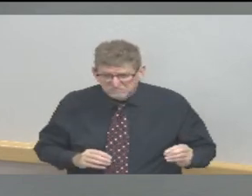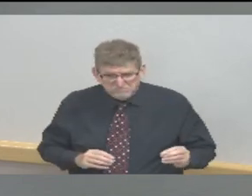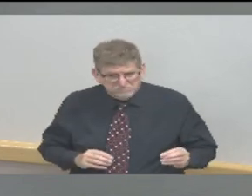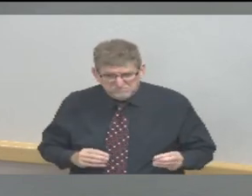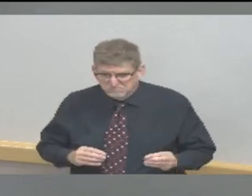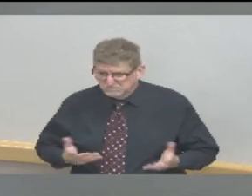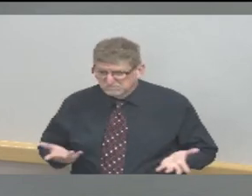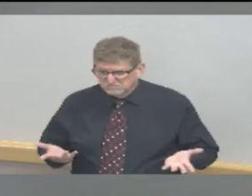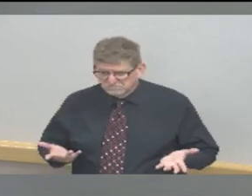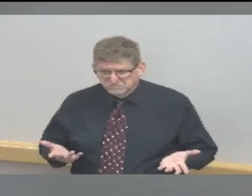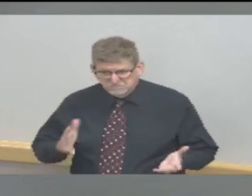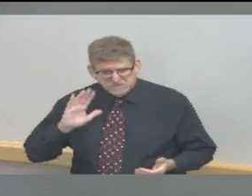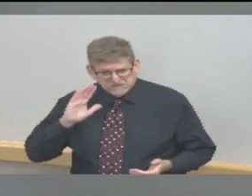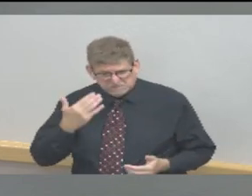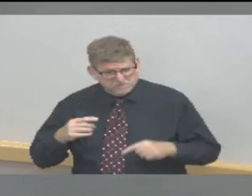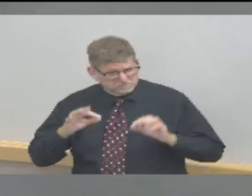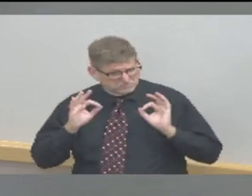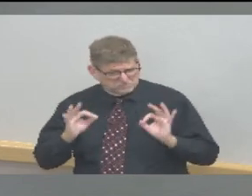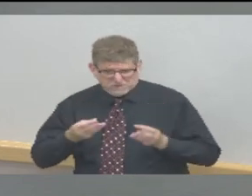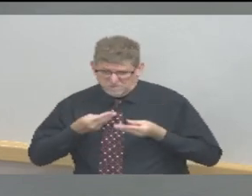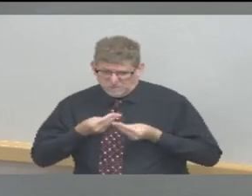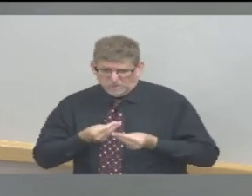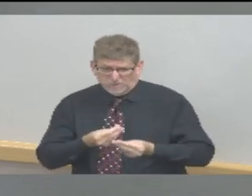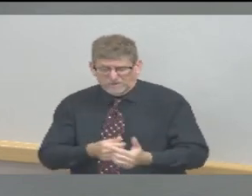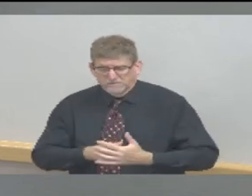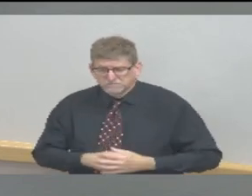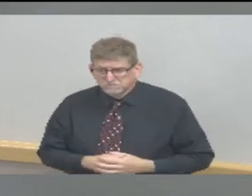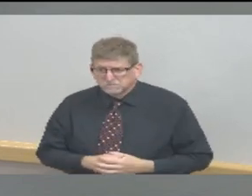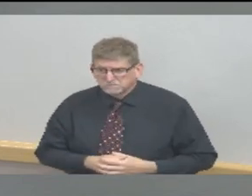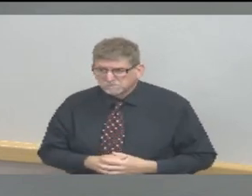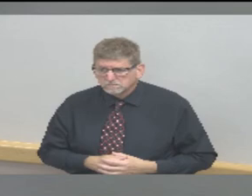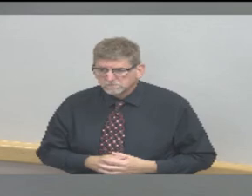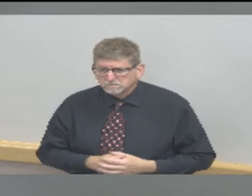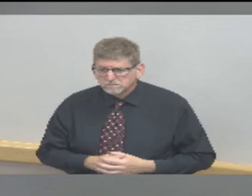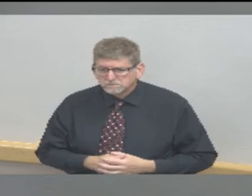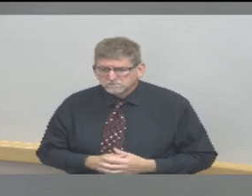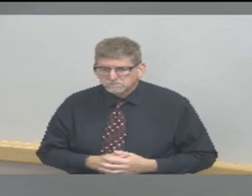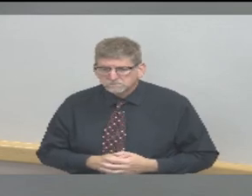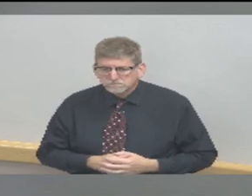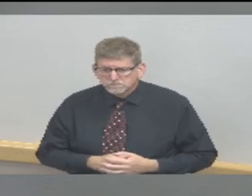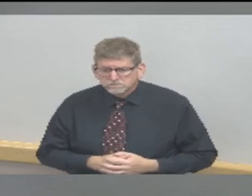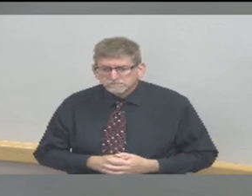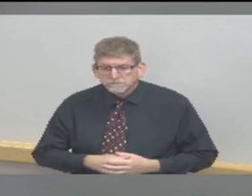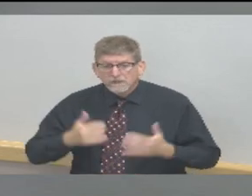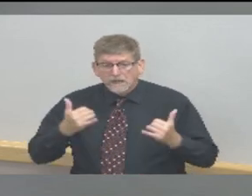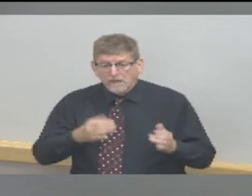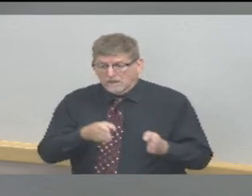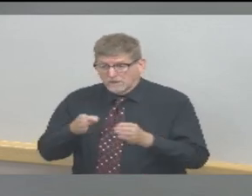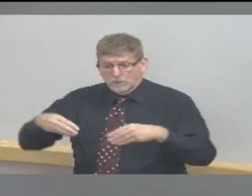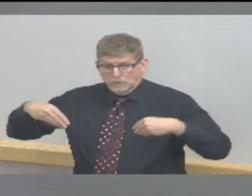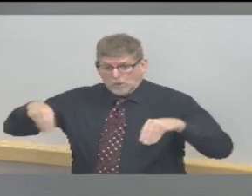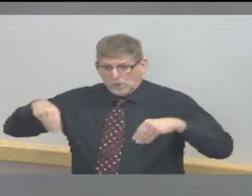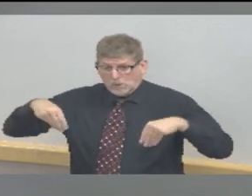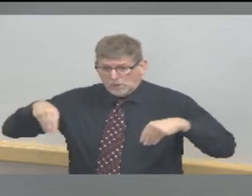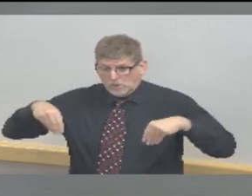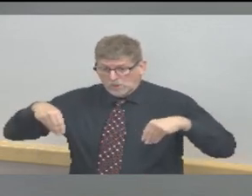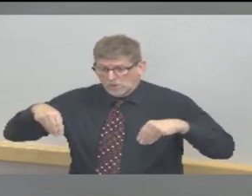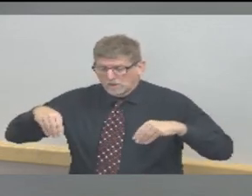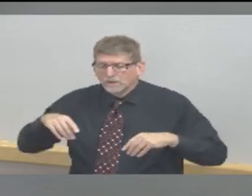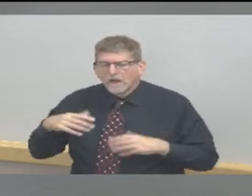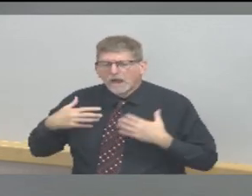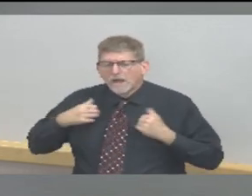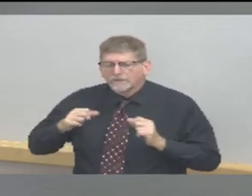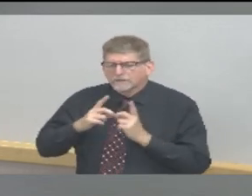going, going smoothly. Retail establishments. The health department does not routinely inspect